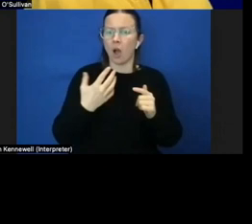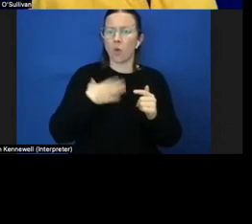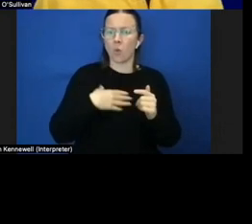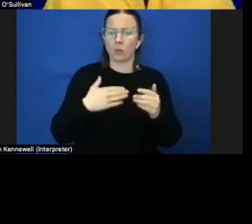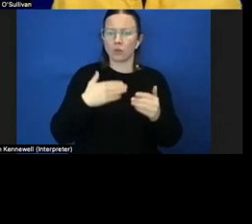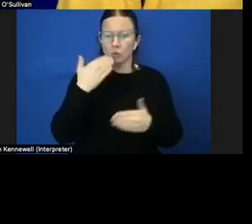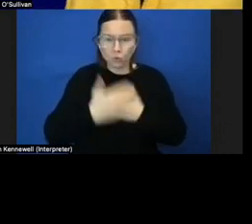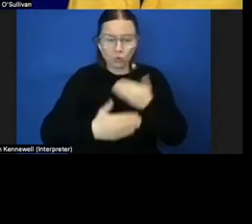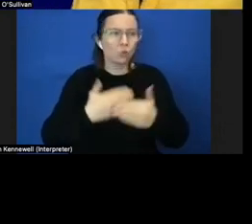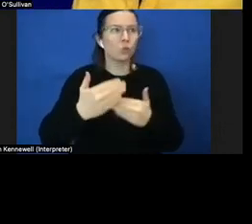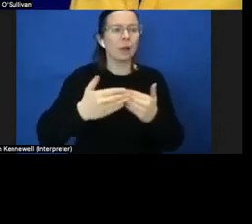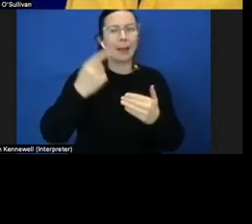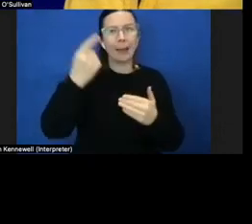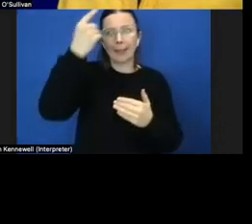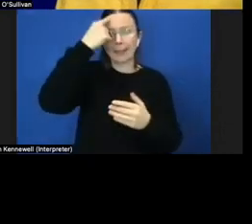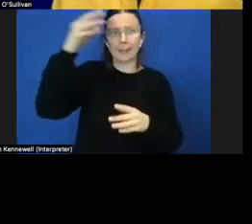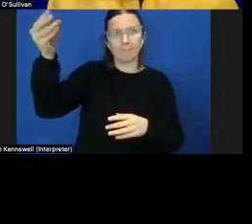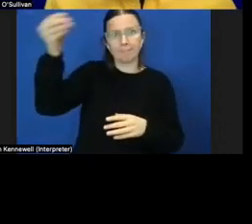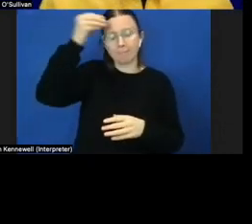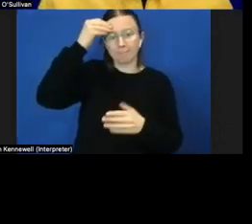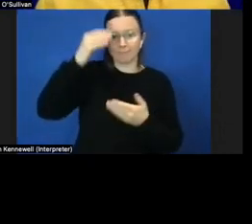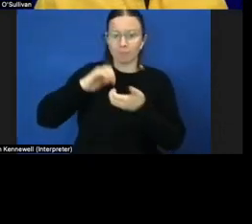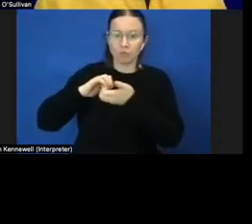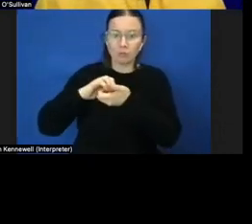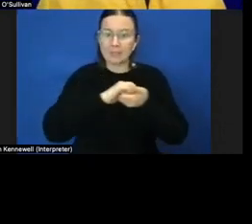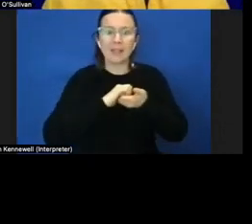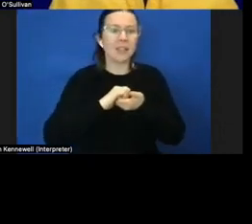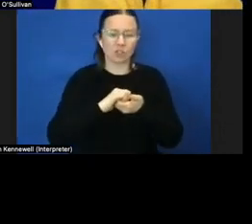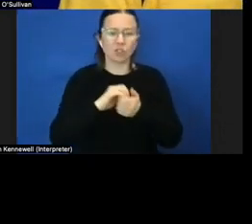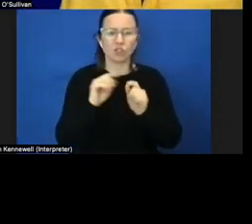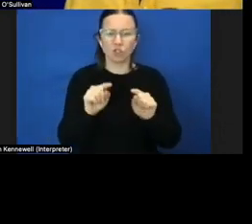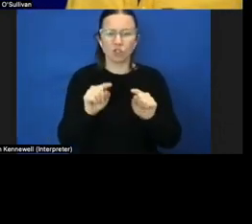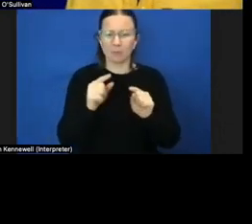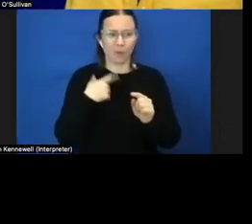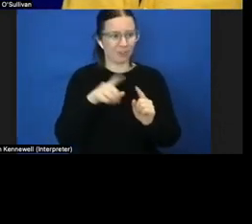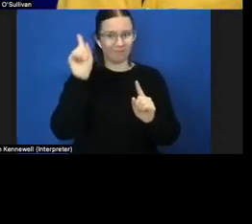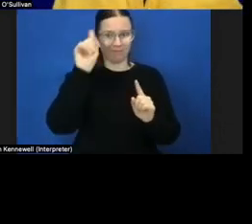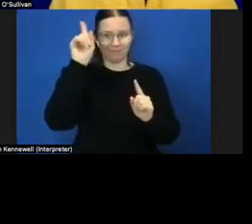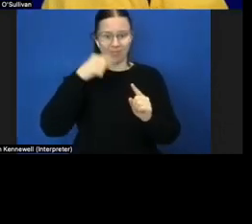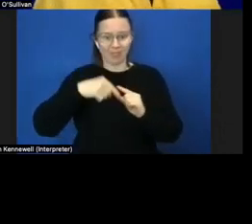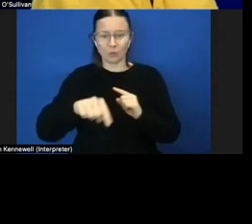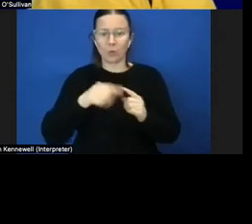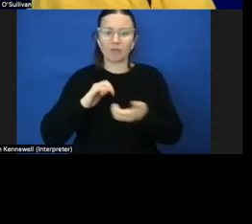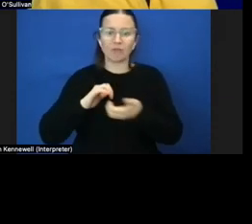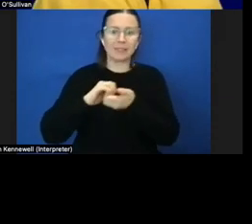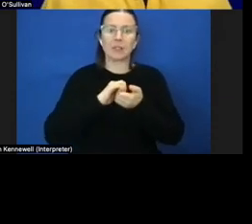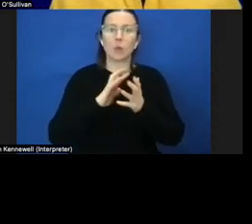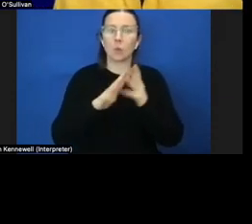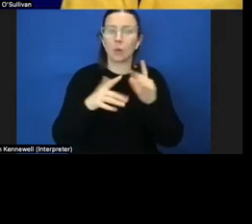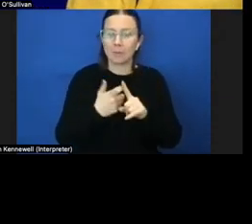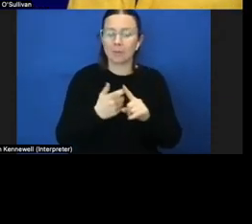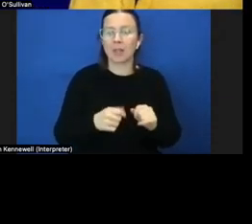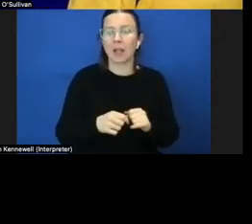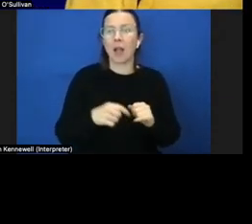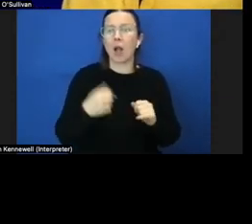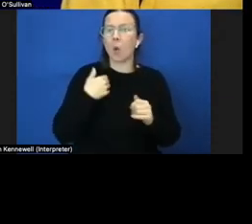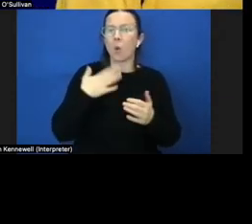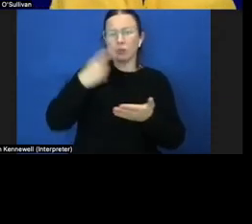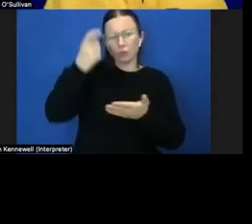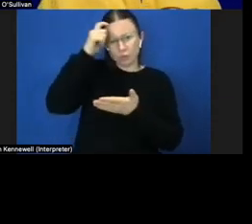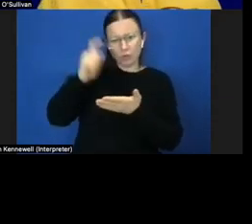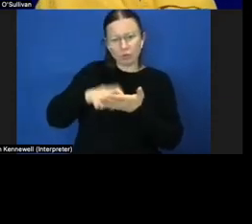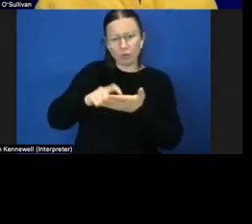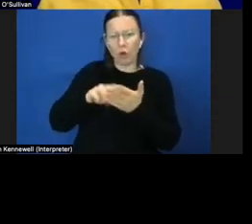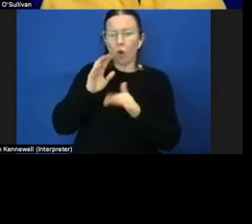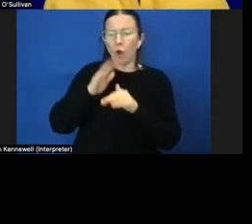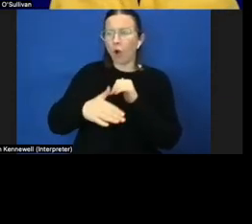reconciliation especially um given that it's reconciliation week this week um i want to honor the traditional wayfinding and understanding of nature through